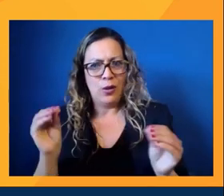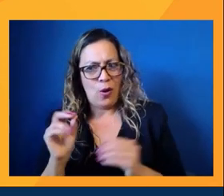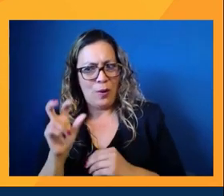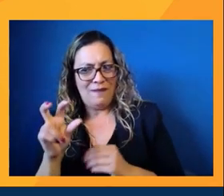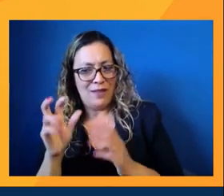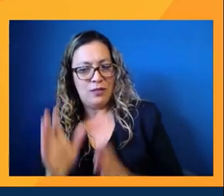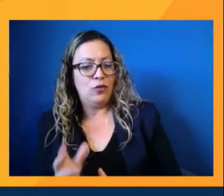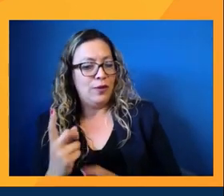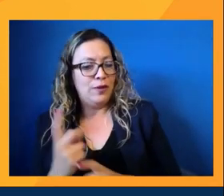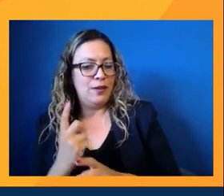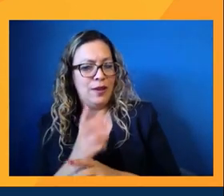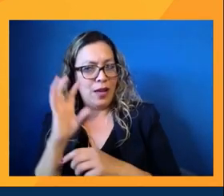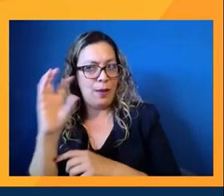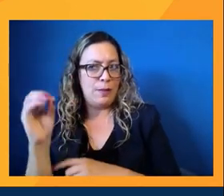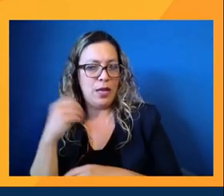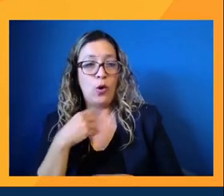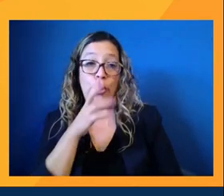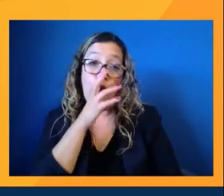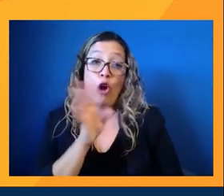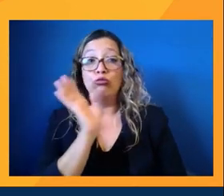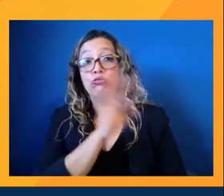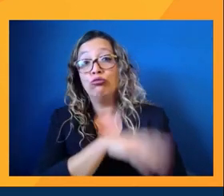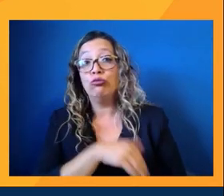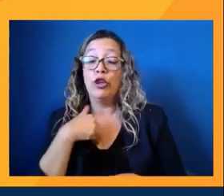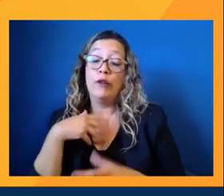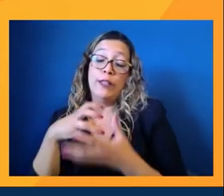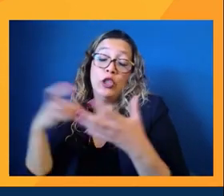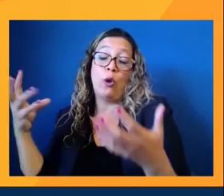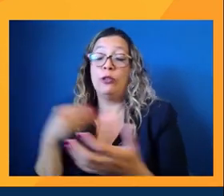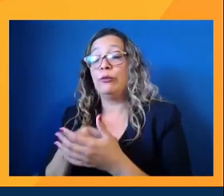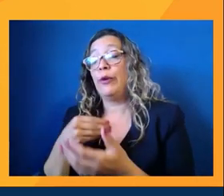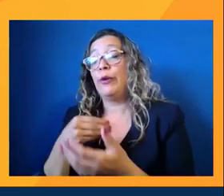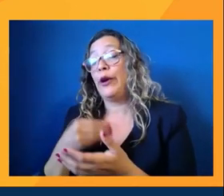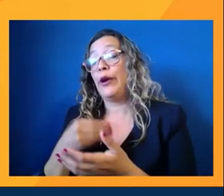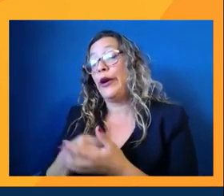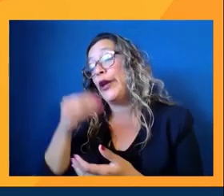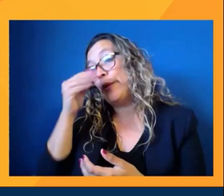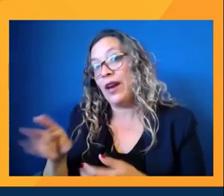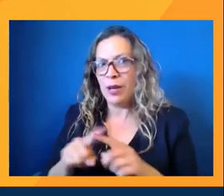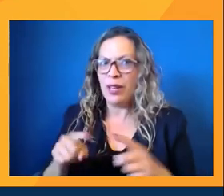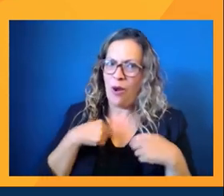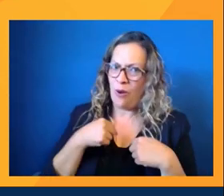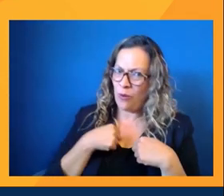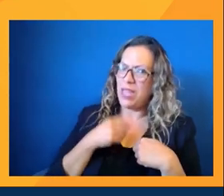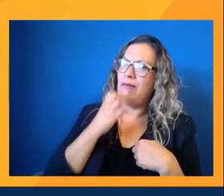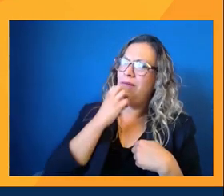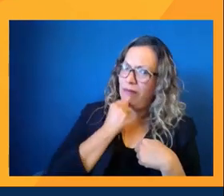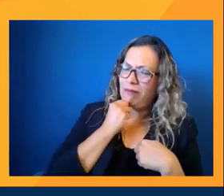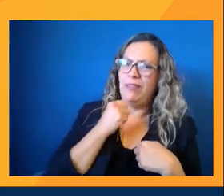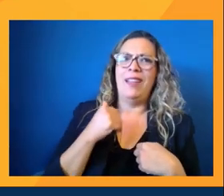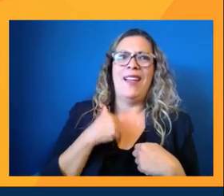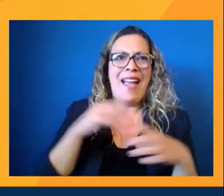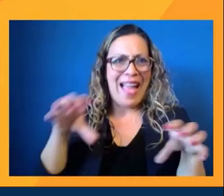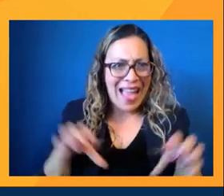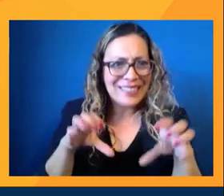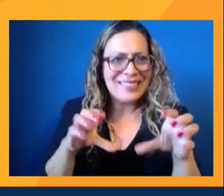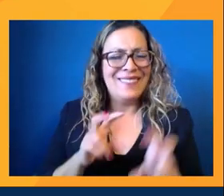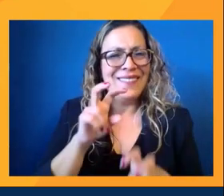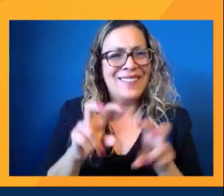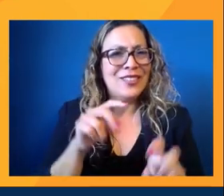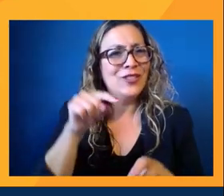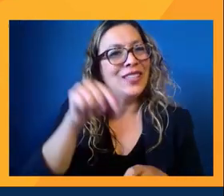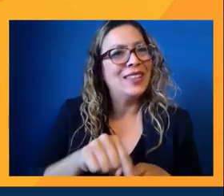I mean, I guess unless, you know, they were so rich that they just wanted to walk away. But we are active investors in this industry.